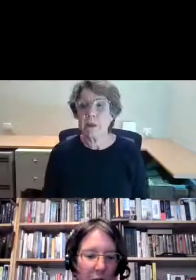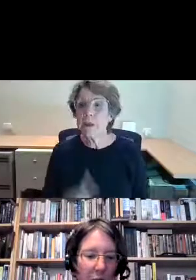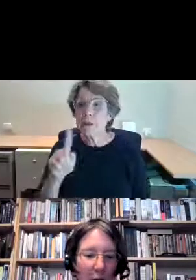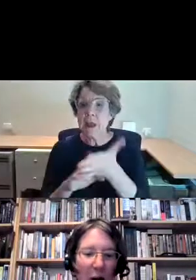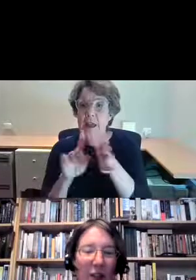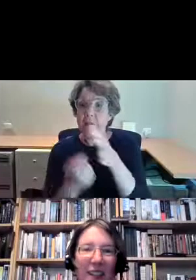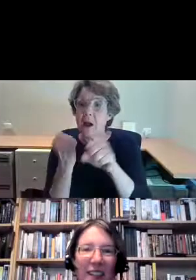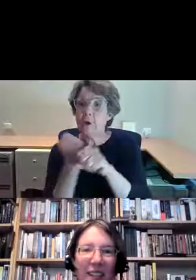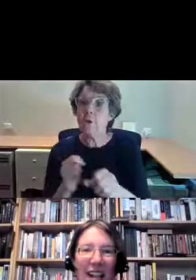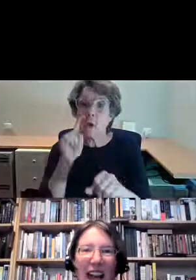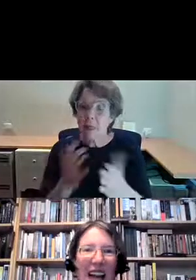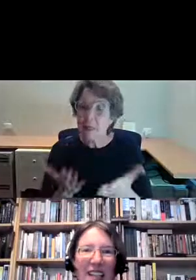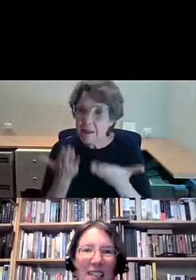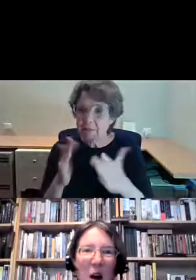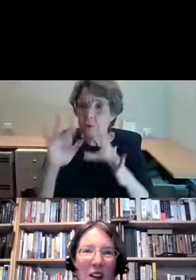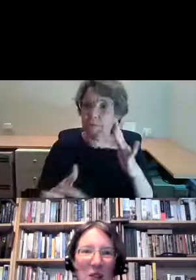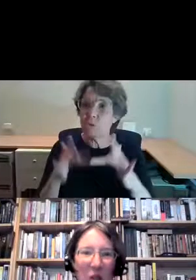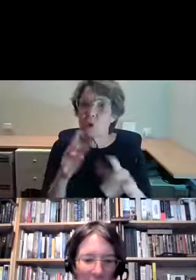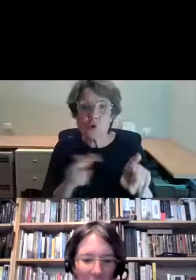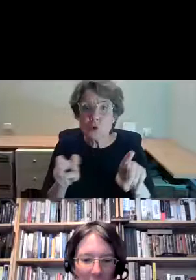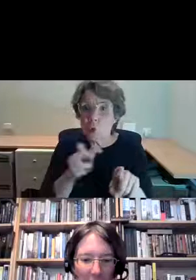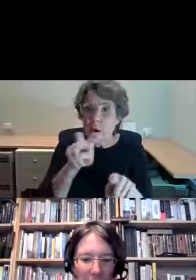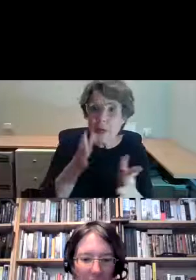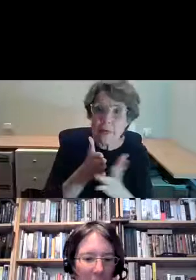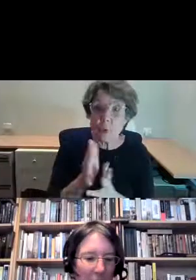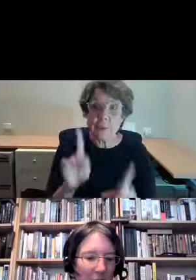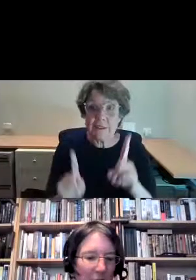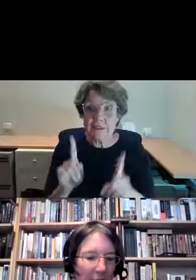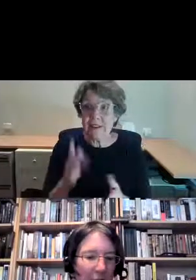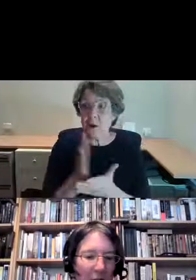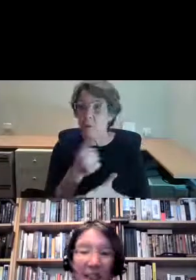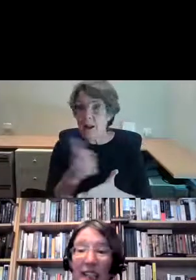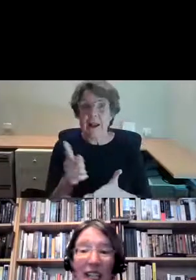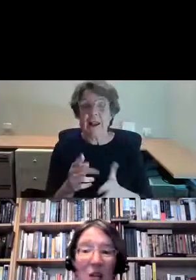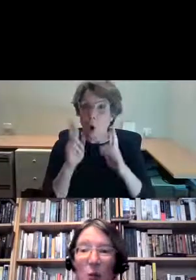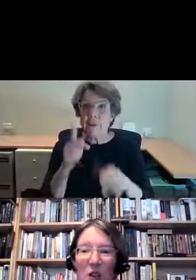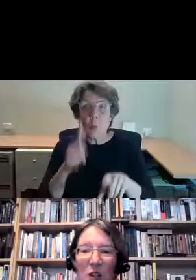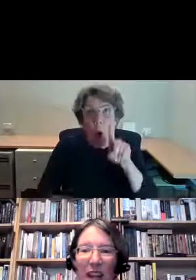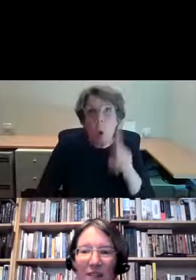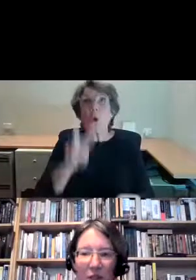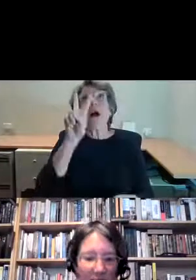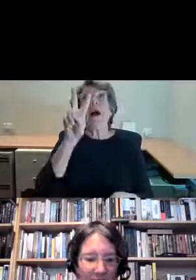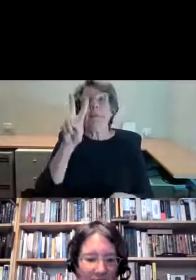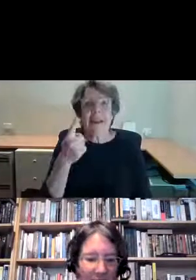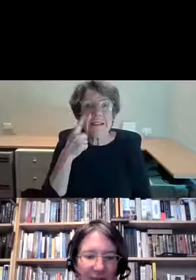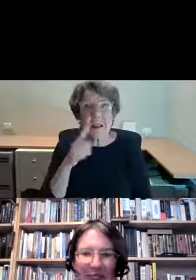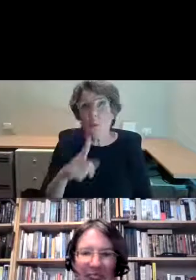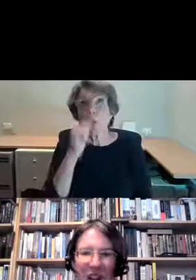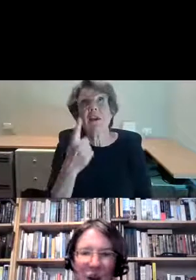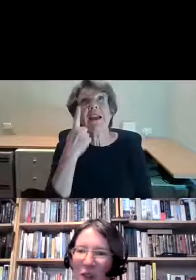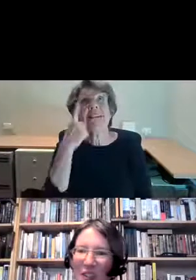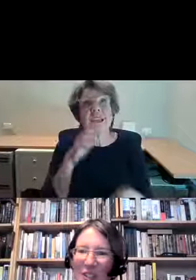virtual tour around the city and inspire you to look up above the street level and see what you can find.